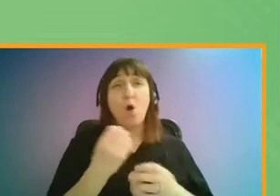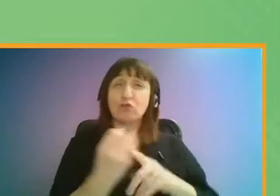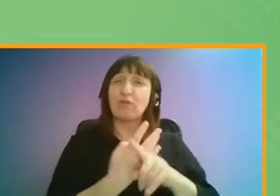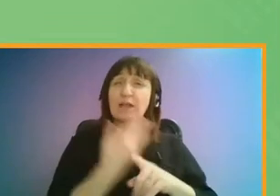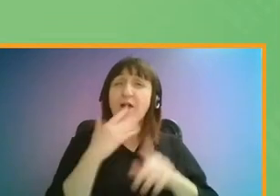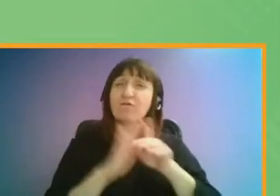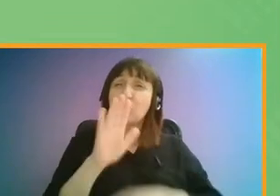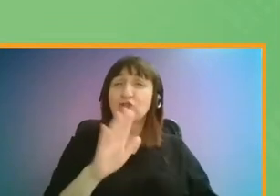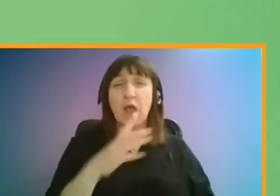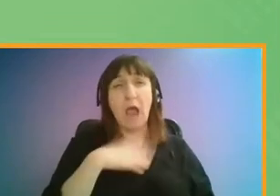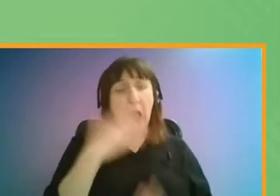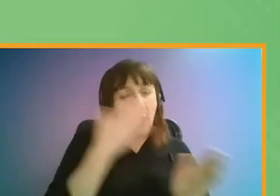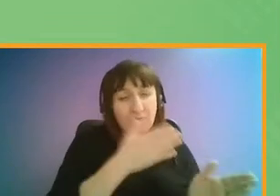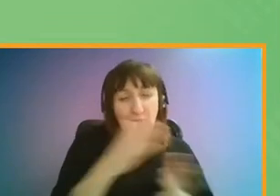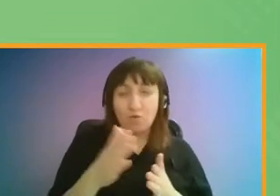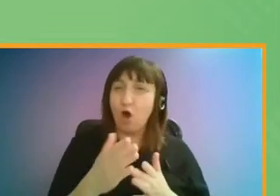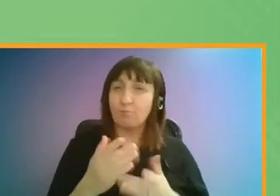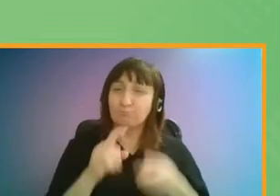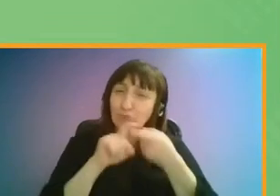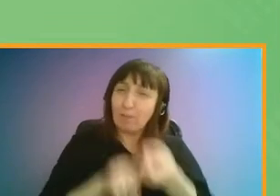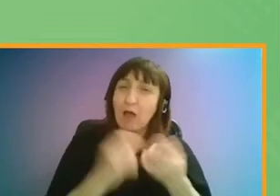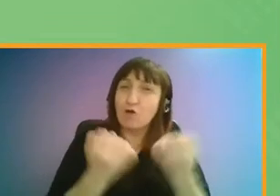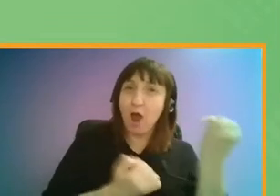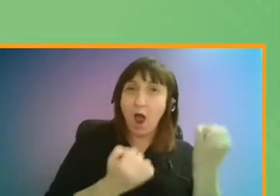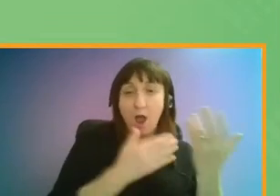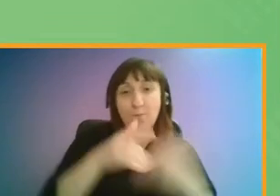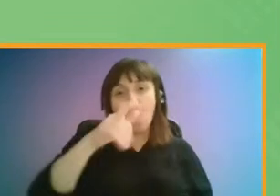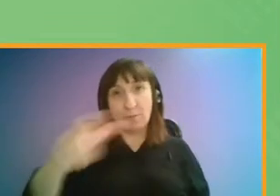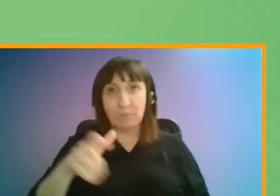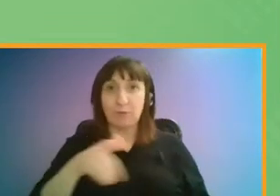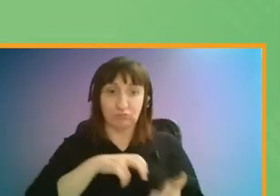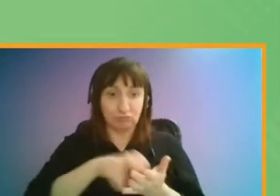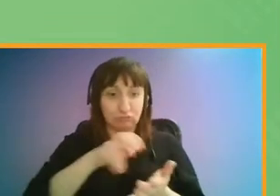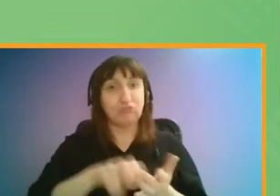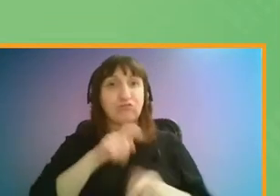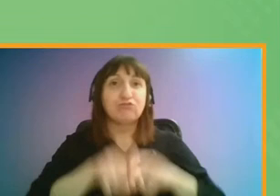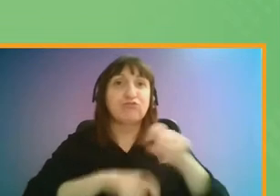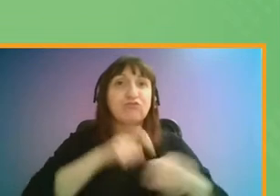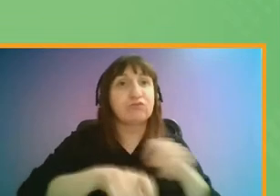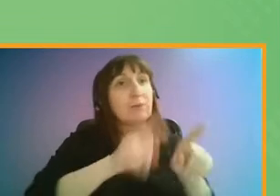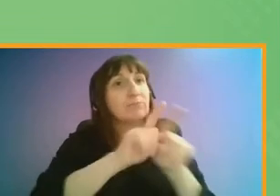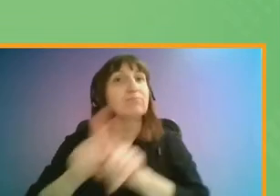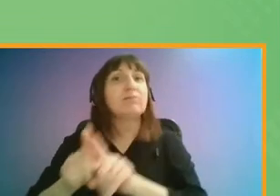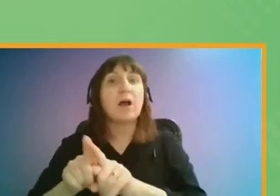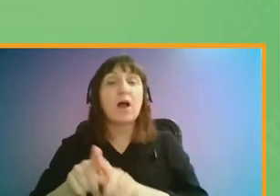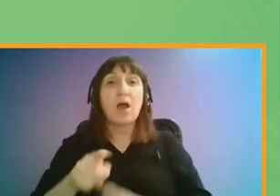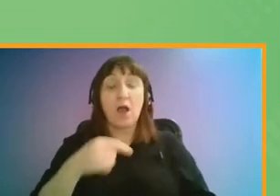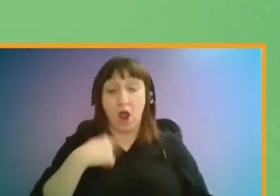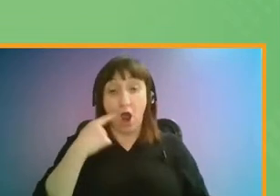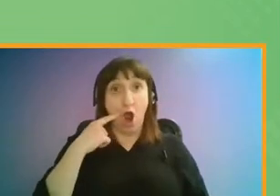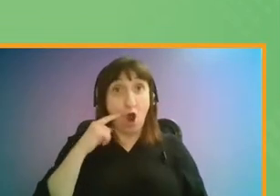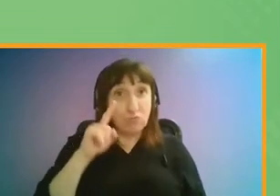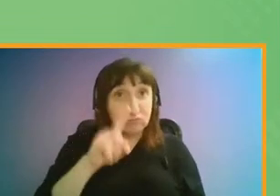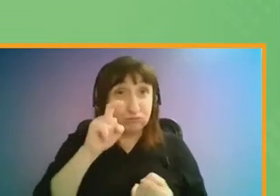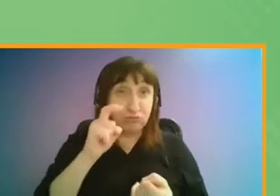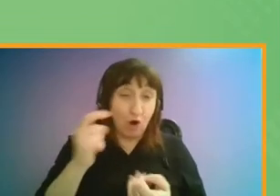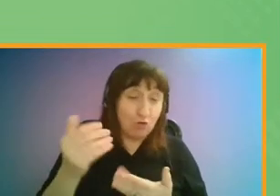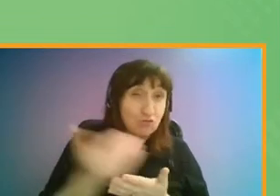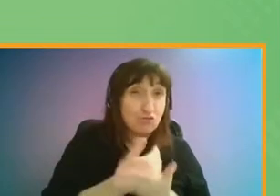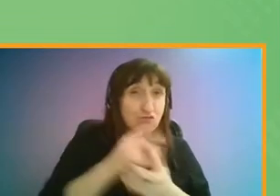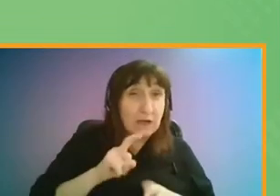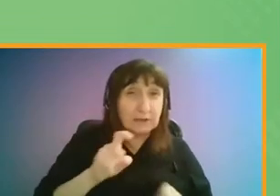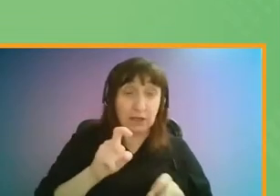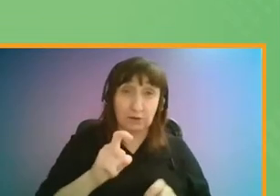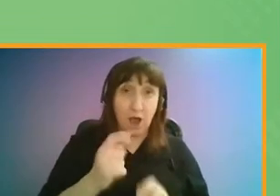London has to move away from high car use and give more space to people using active travel modes. What came out in our research is that how this is done is